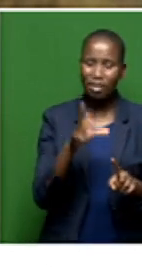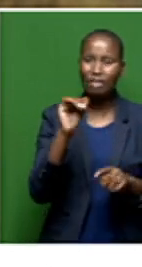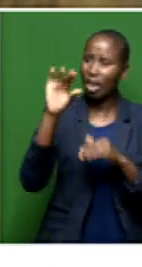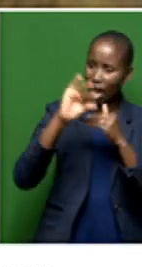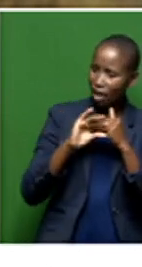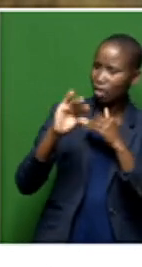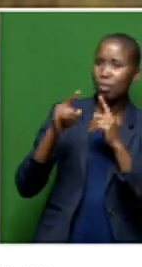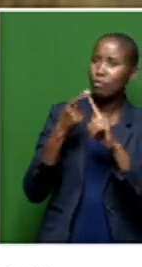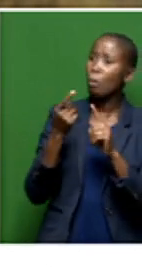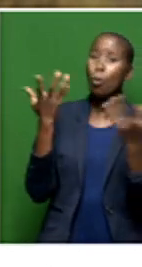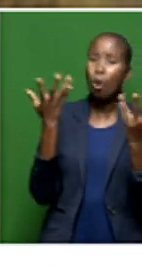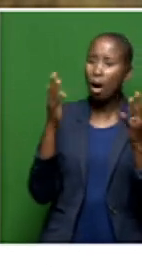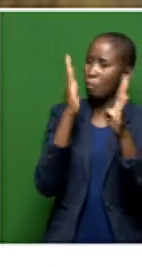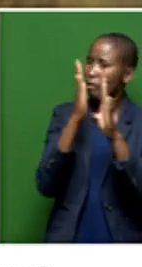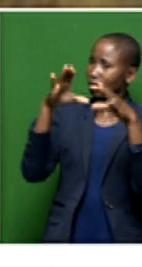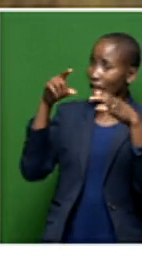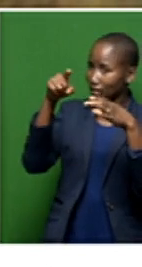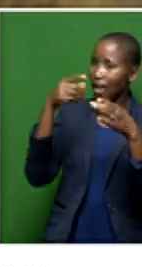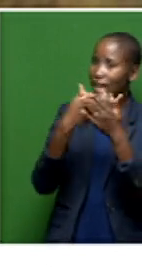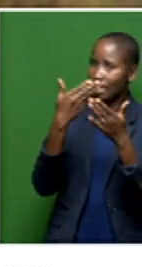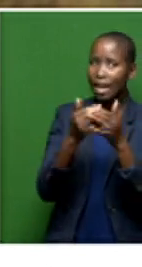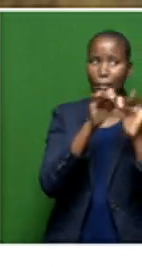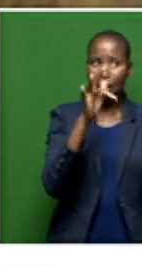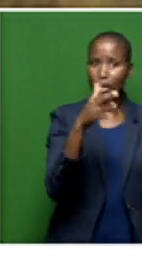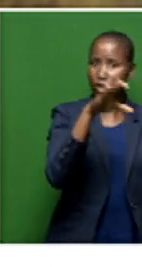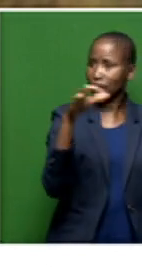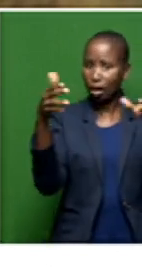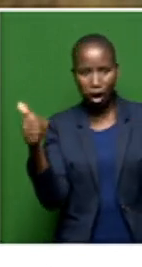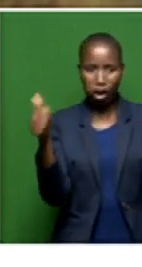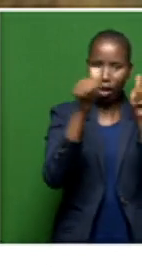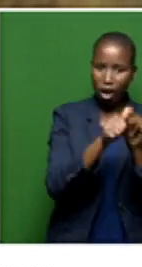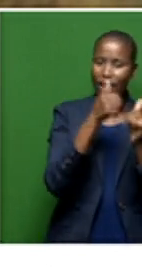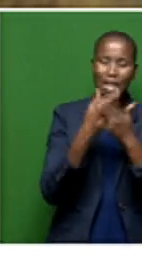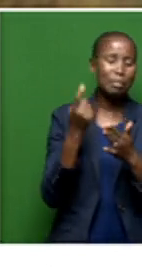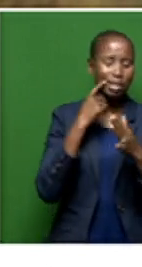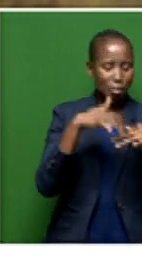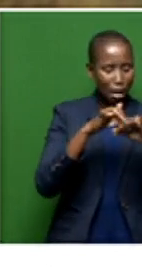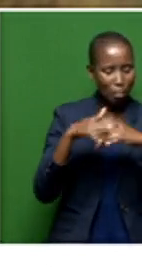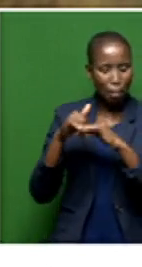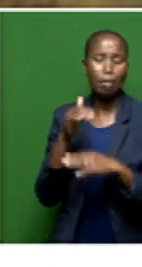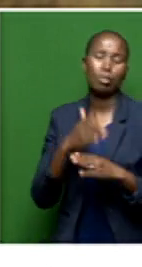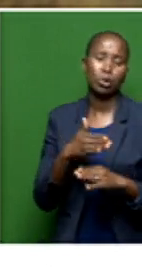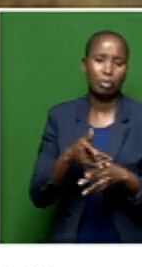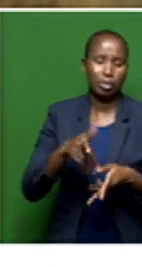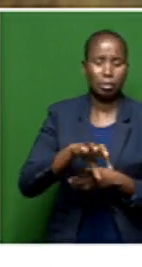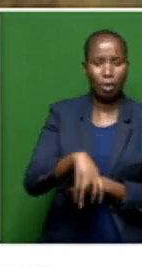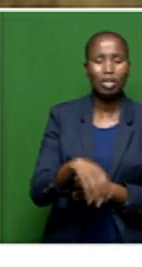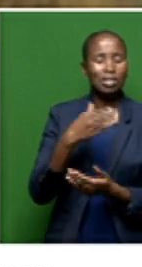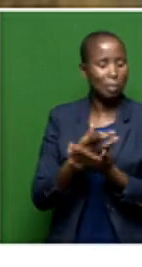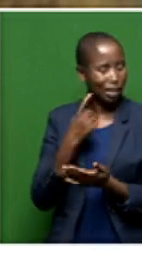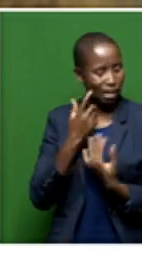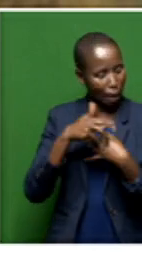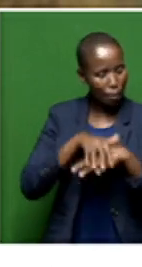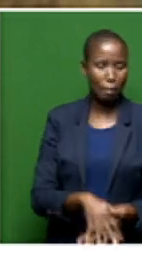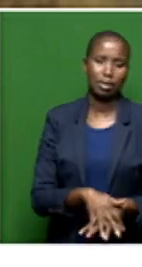private sector as well, so that there can be public-private partnership to ensure that job creation in this province is, you know, implemented